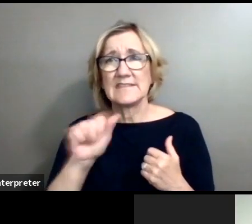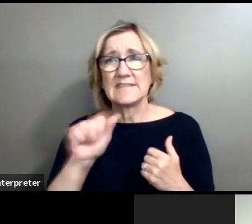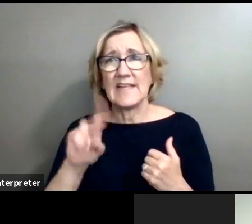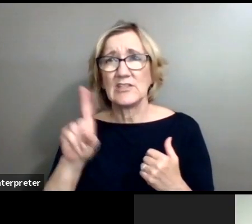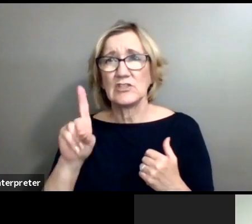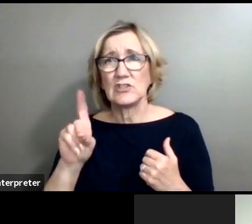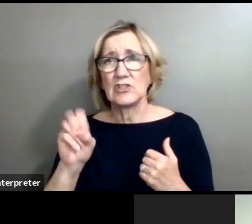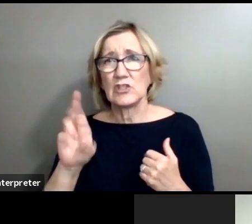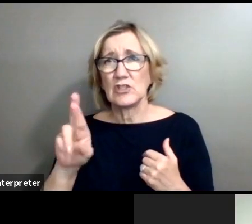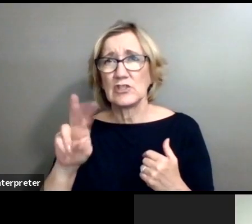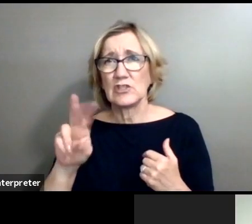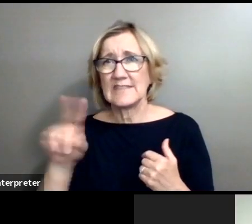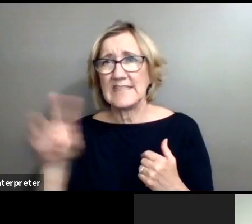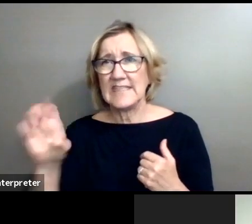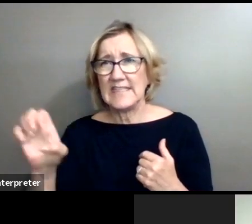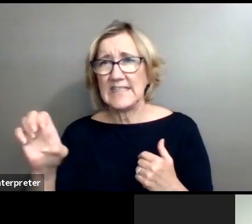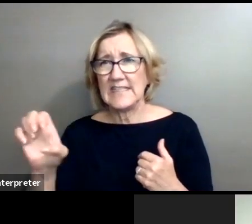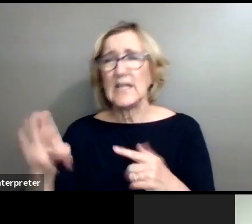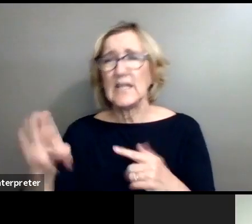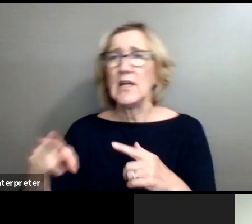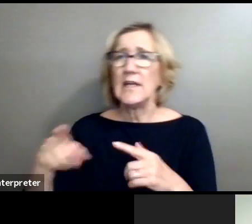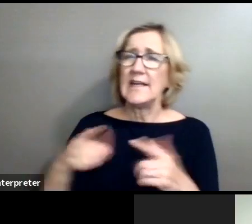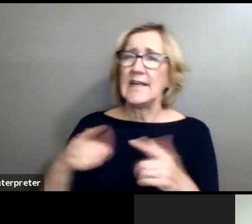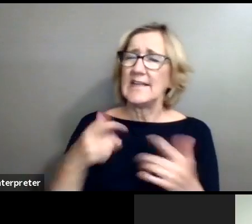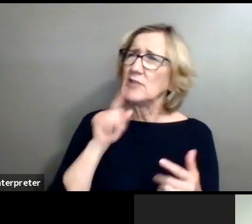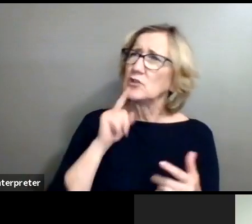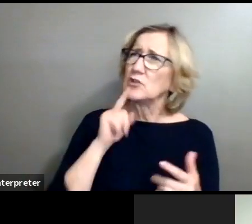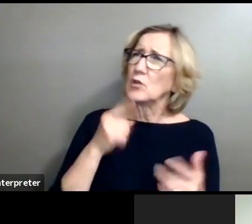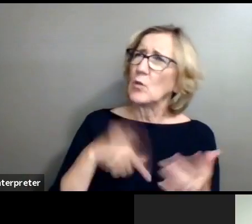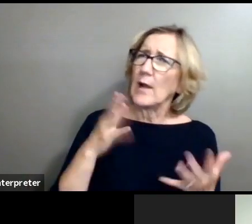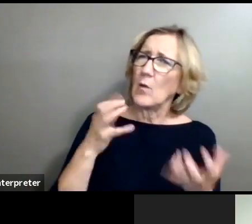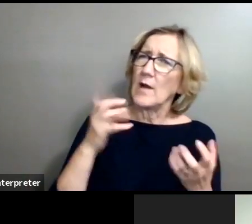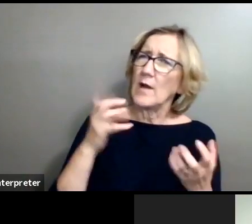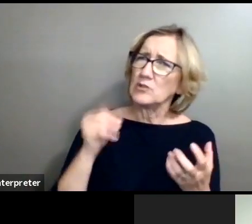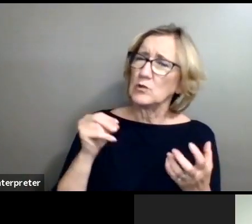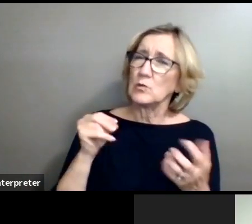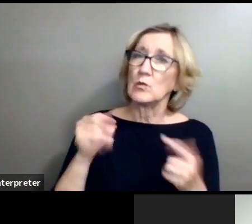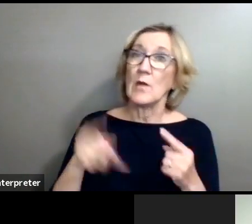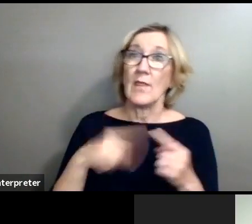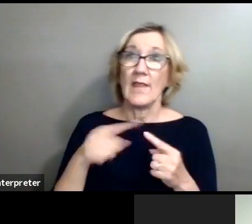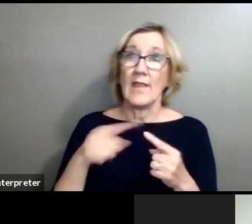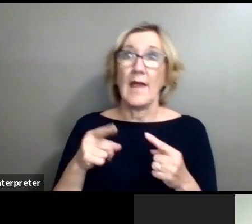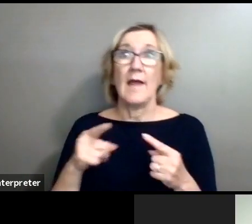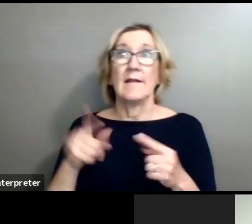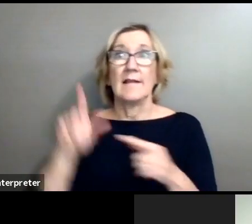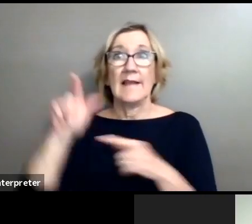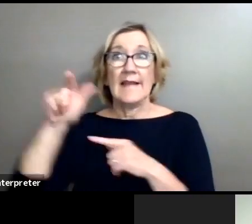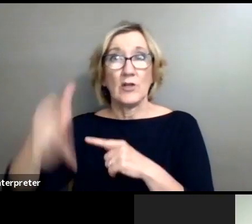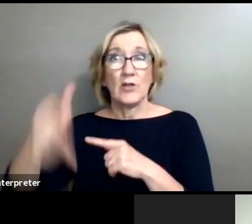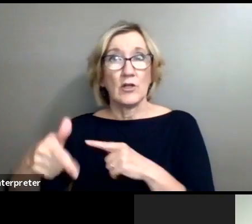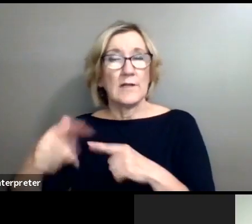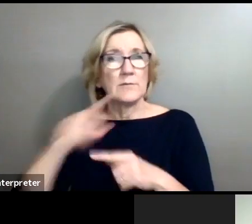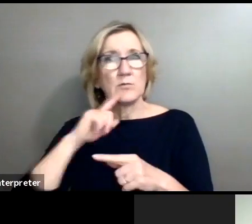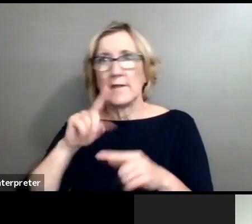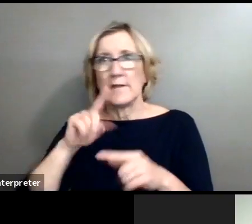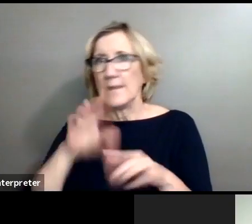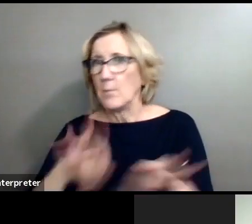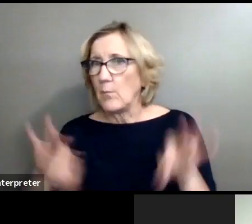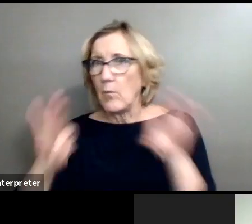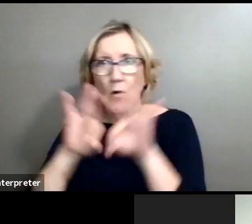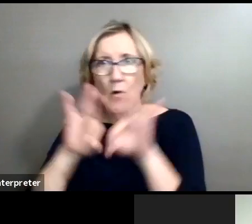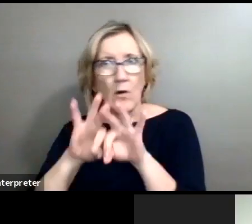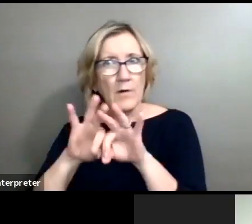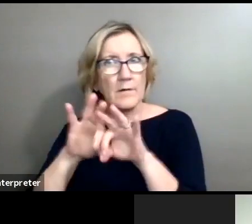not quite sure what he was going to do to being one of the most regarded photographers in history. I mean, he has his